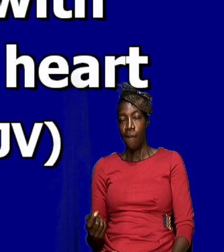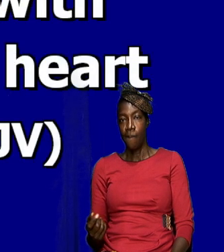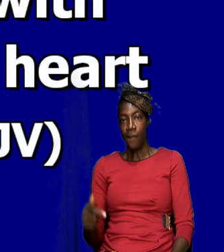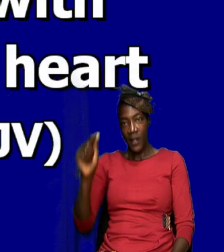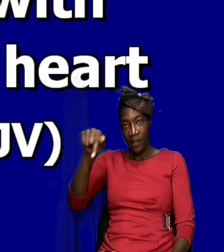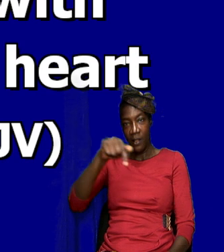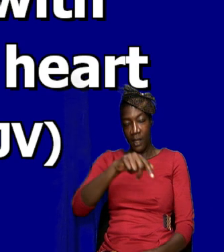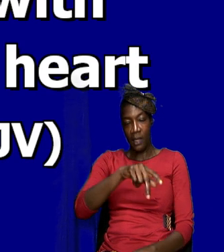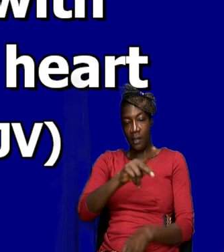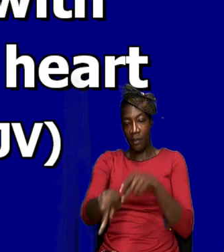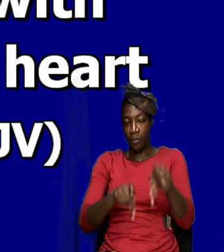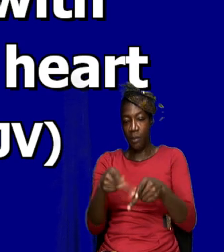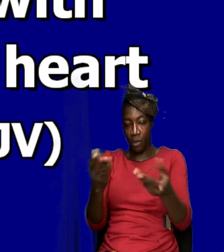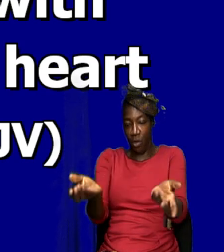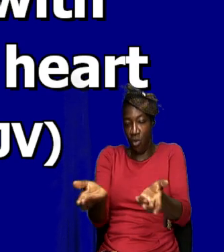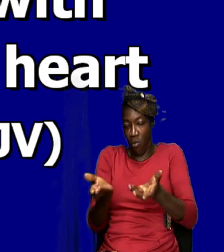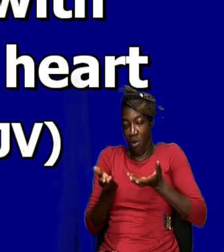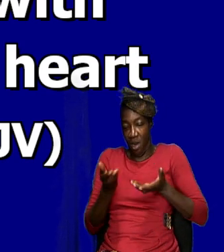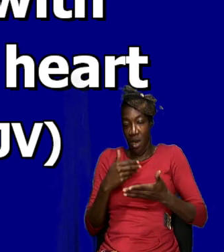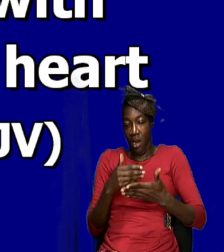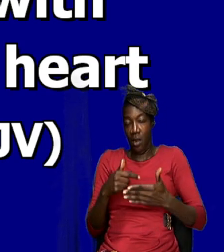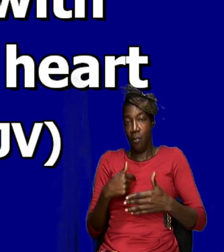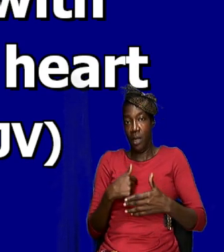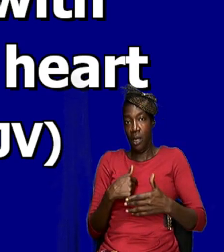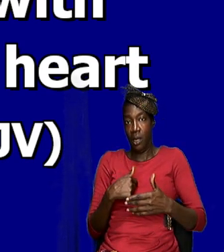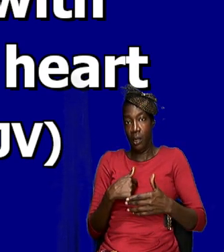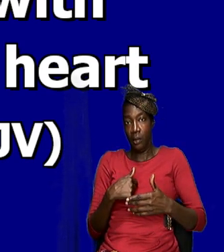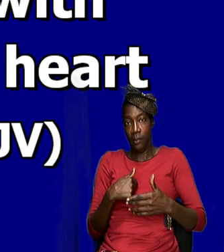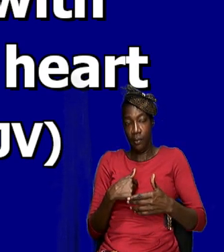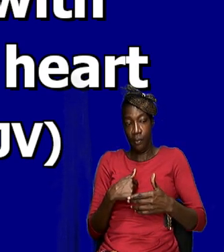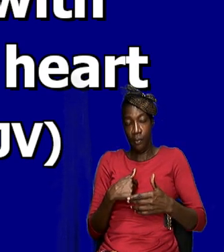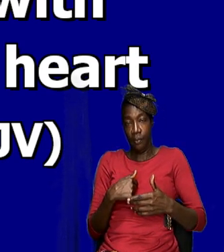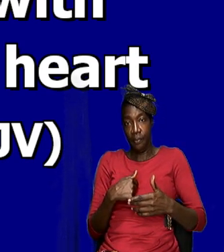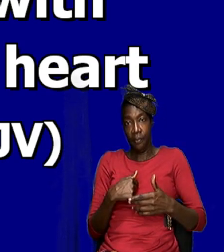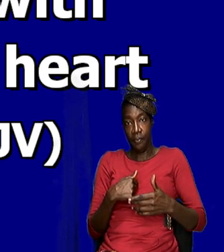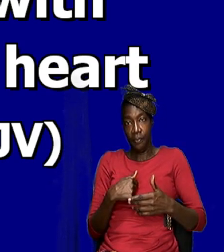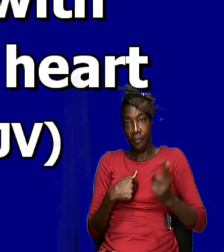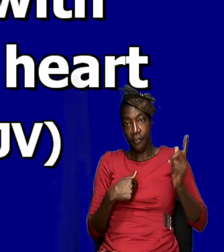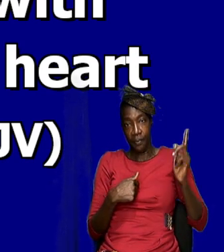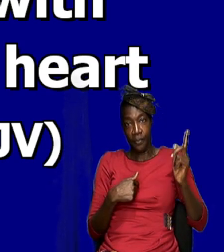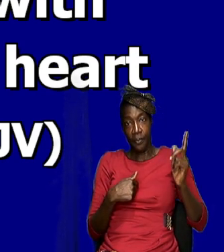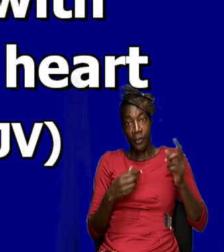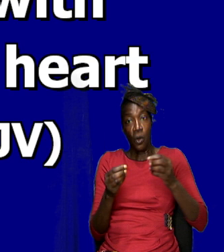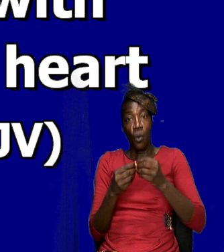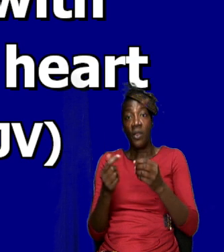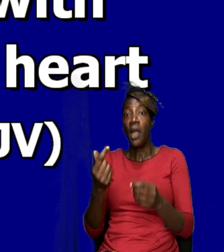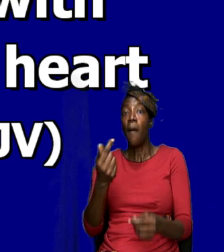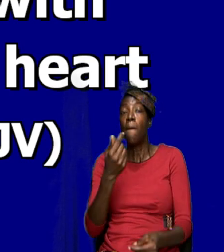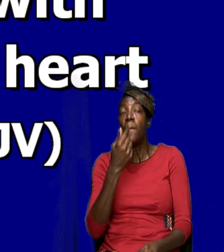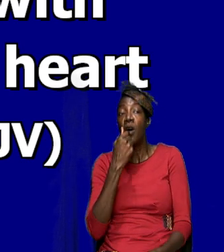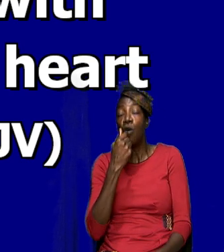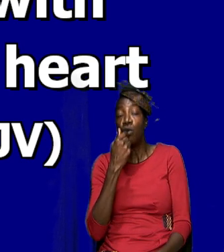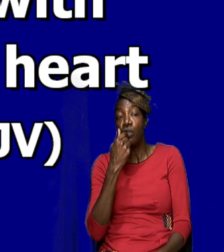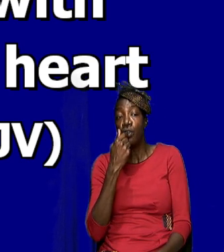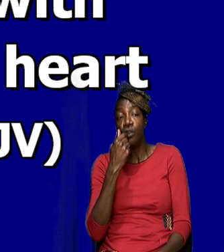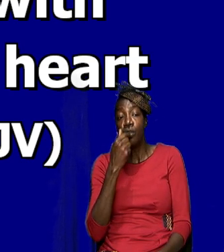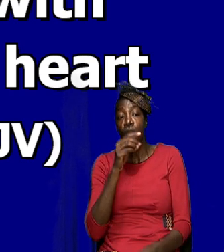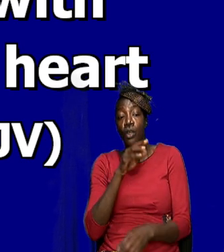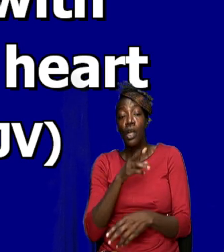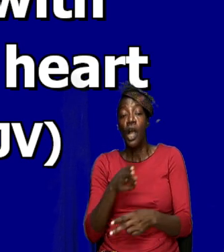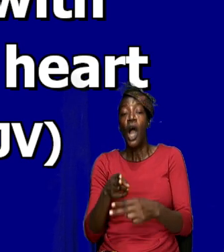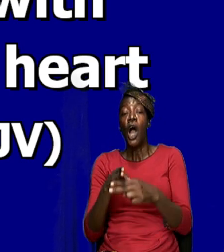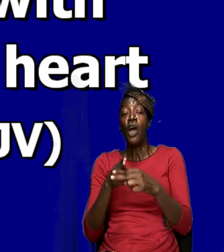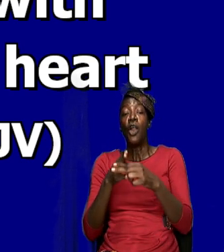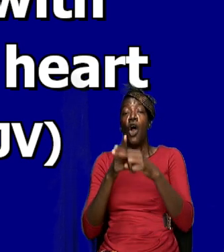this people draw nigh me this people draw nigh unto me with their mouth and